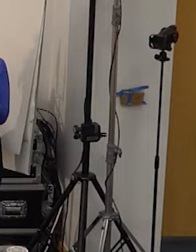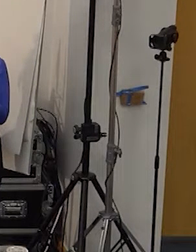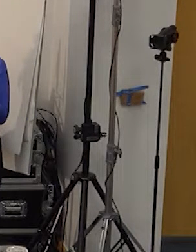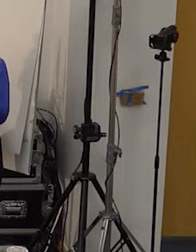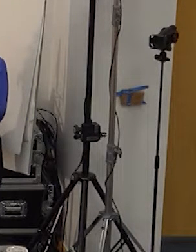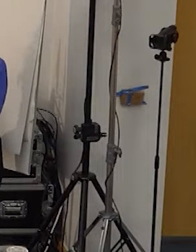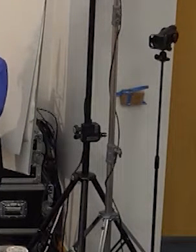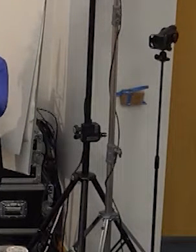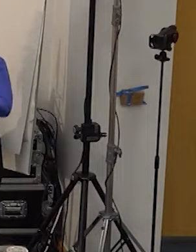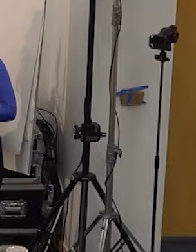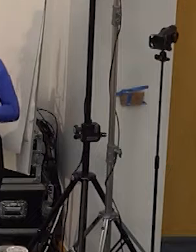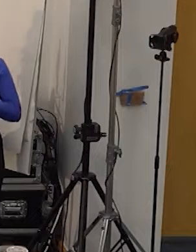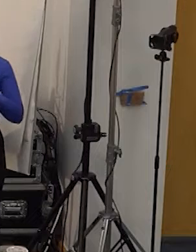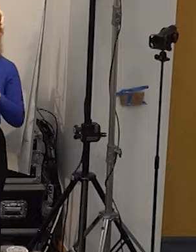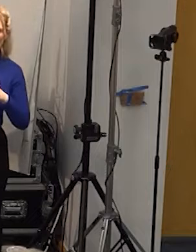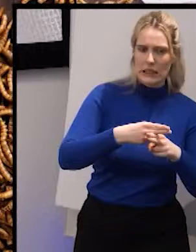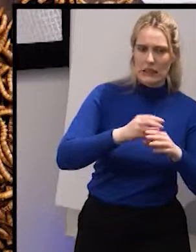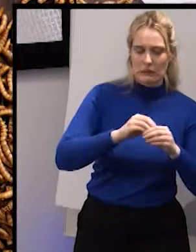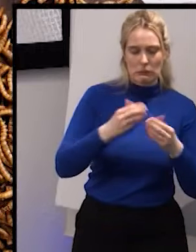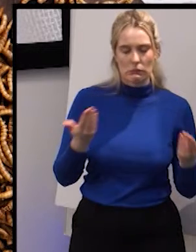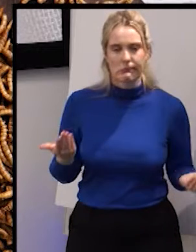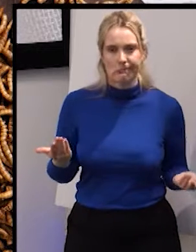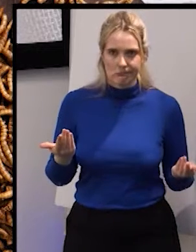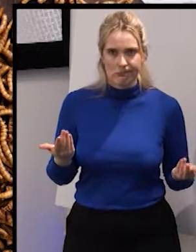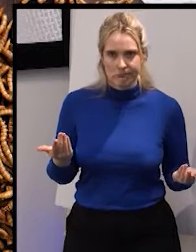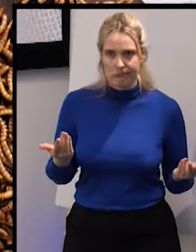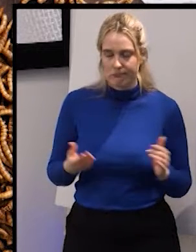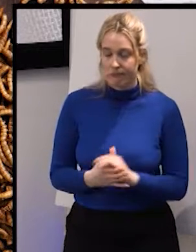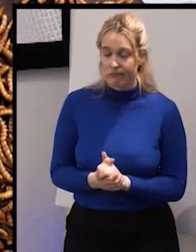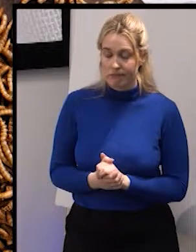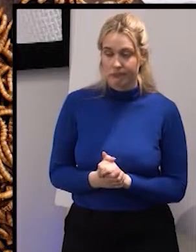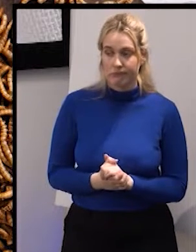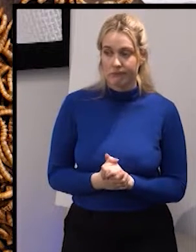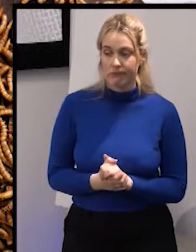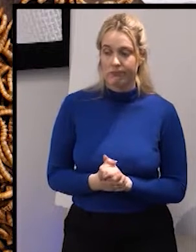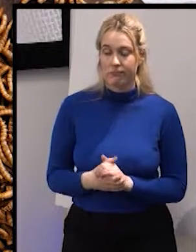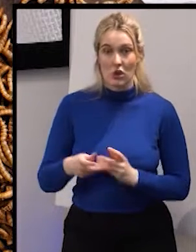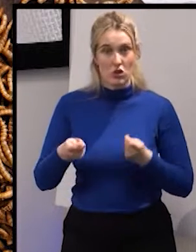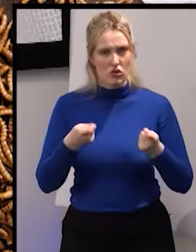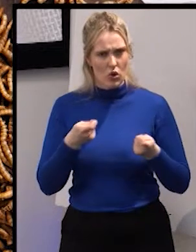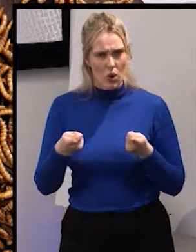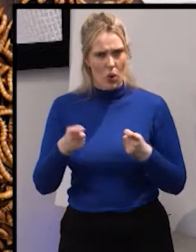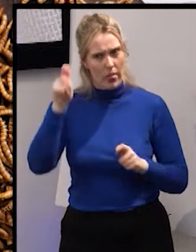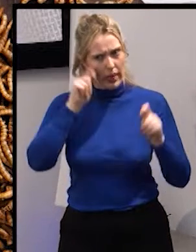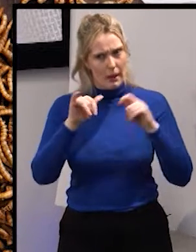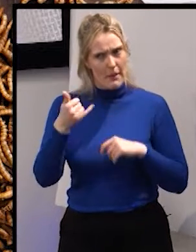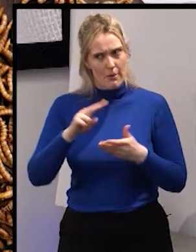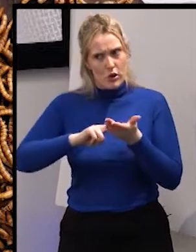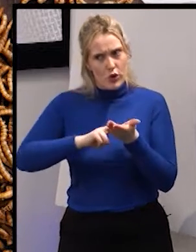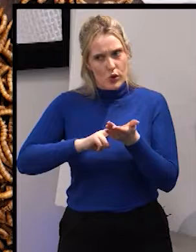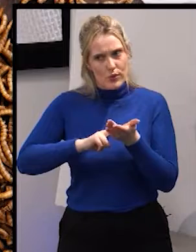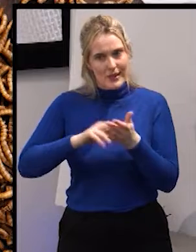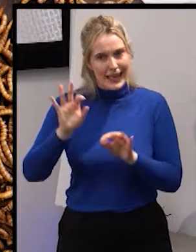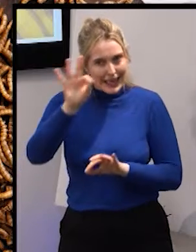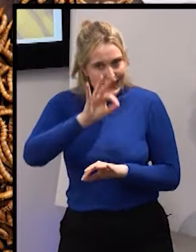let's say more sustainable sources of protein so with that we bring the our insects to